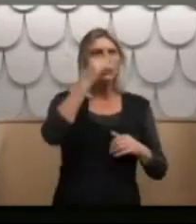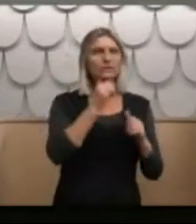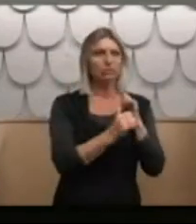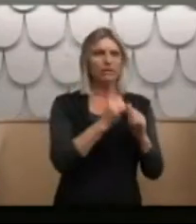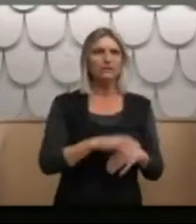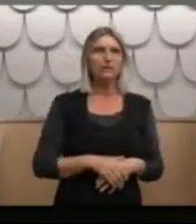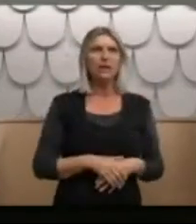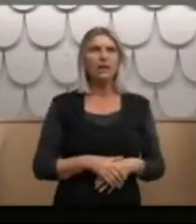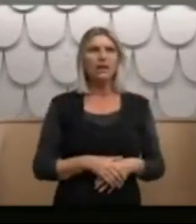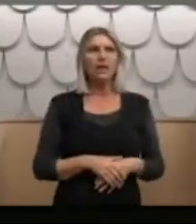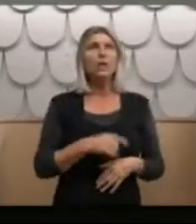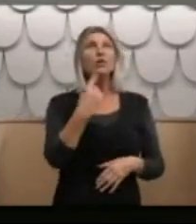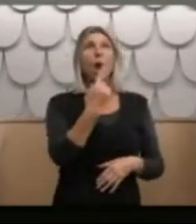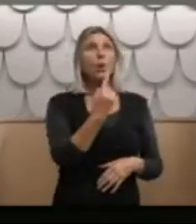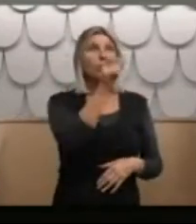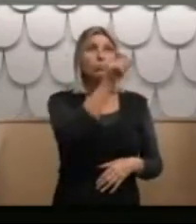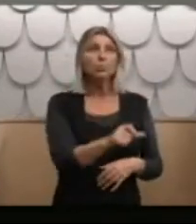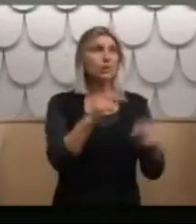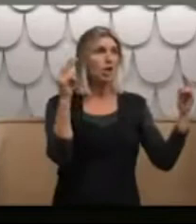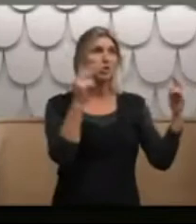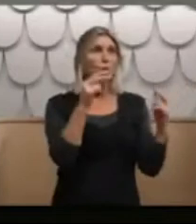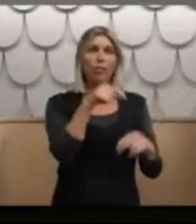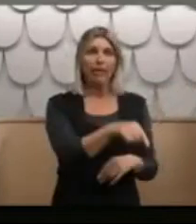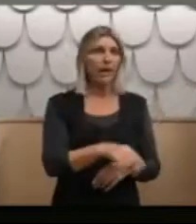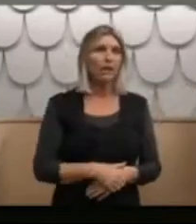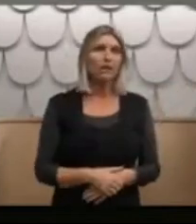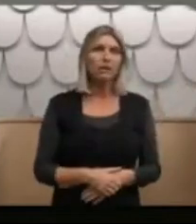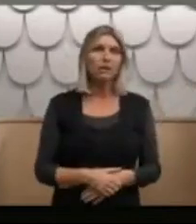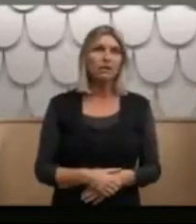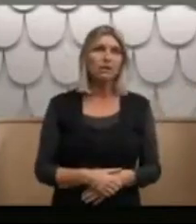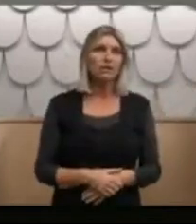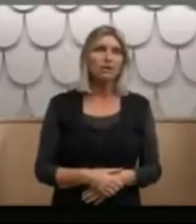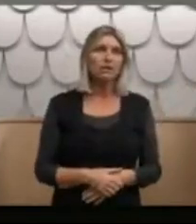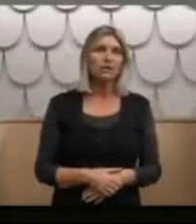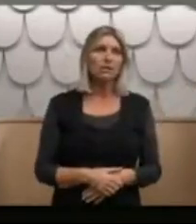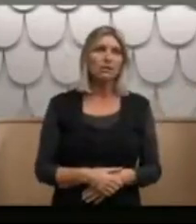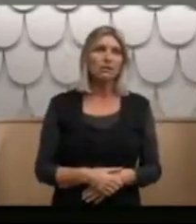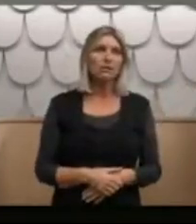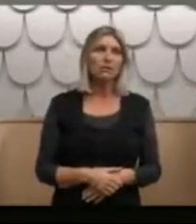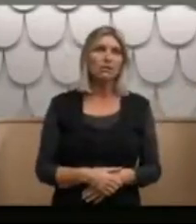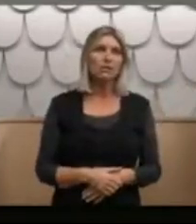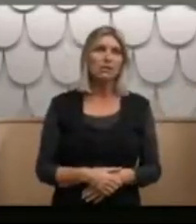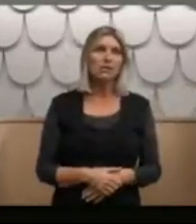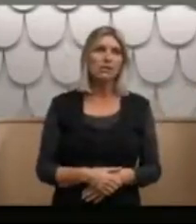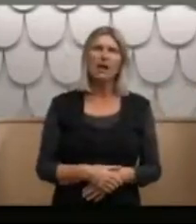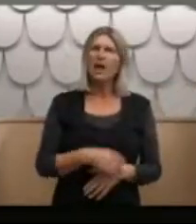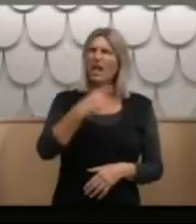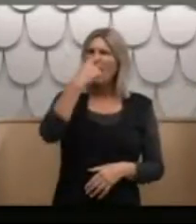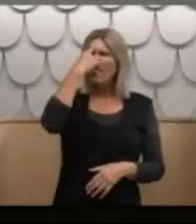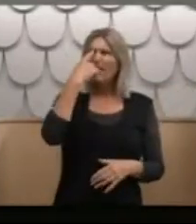was the only one I saw there. It was Carl Terry.